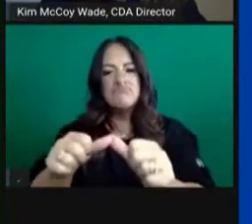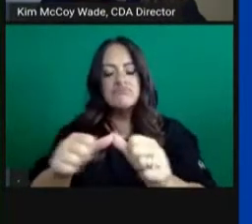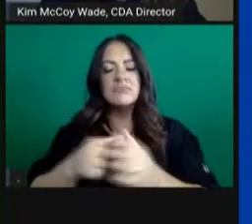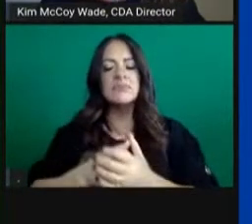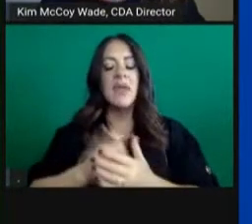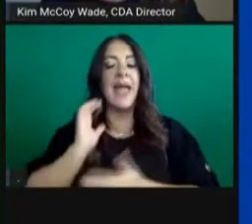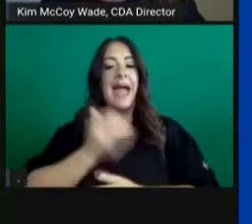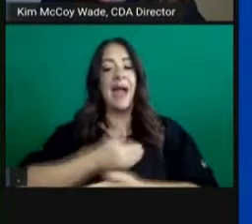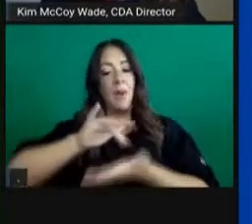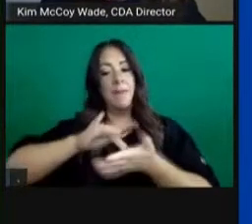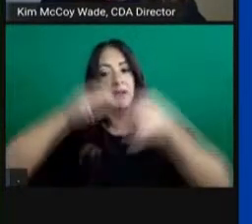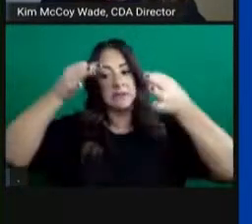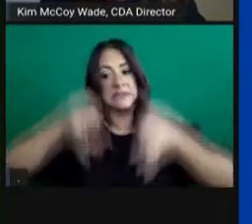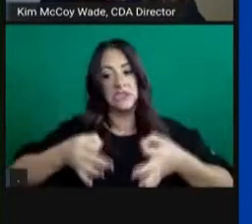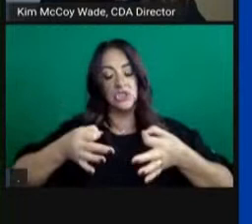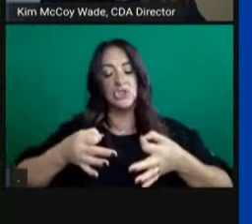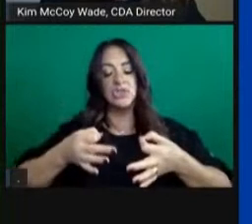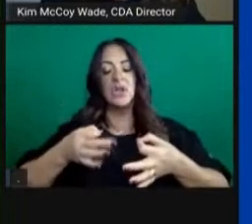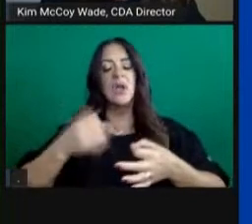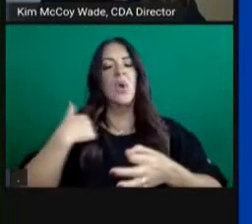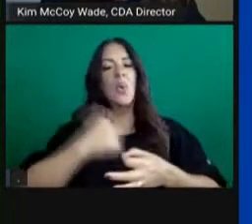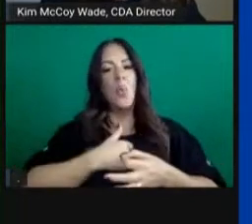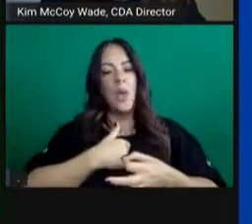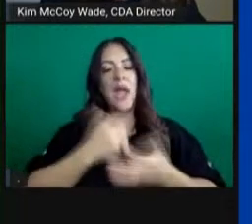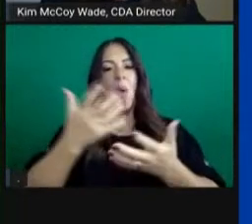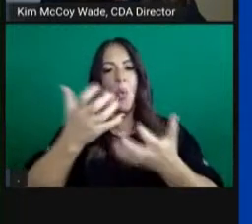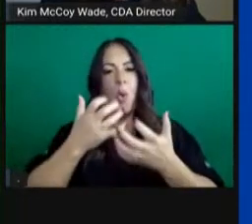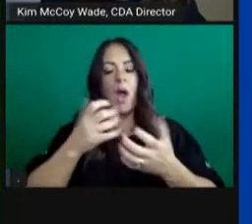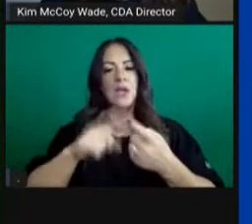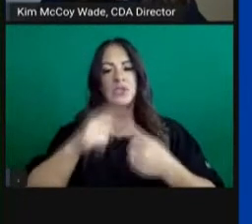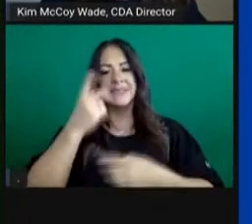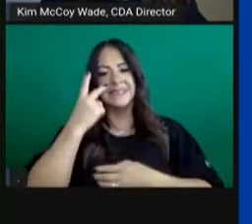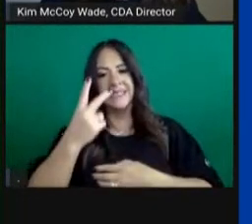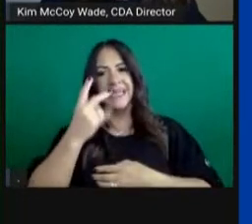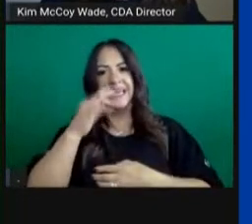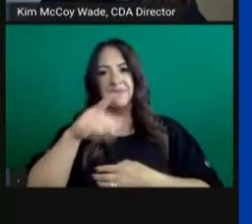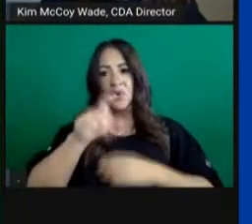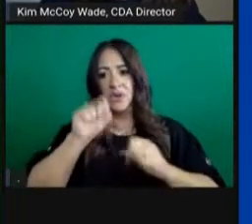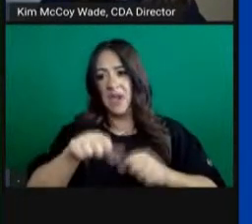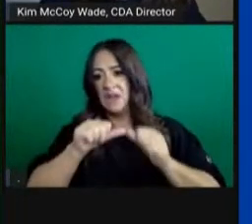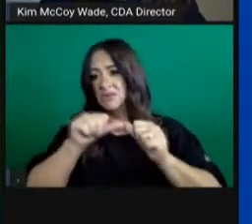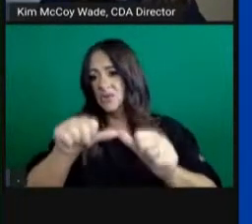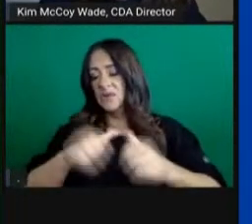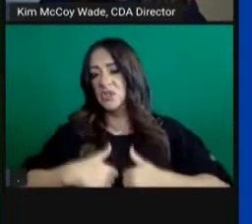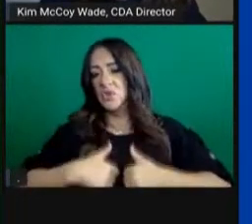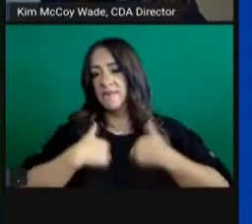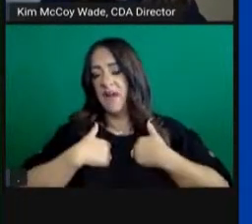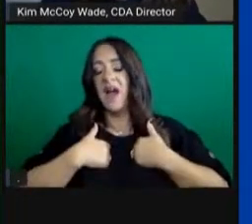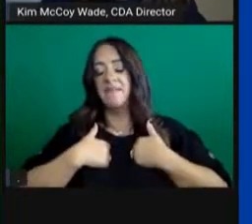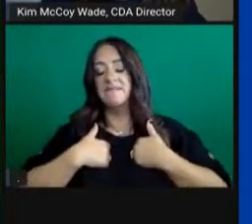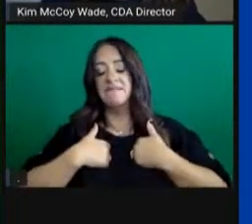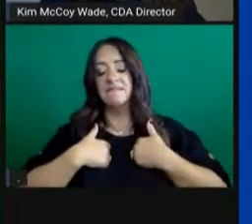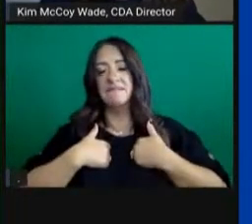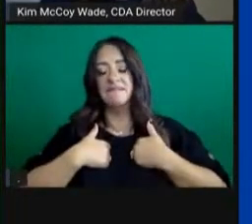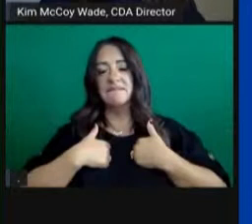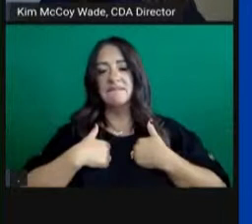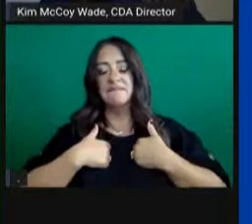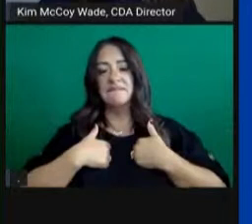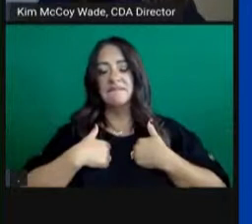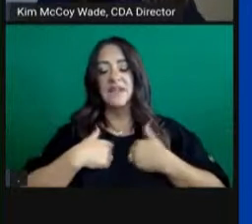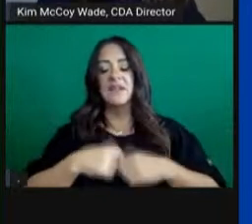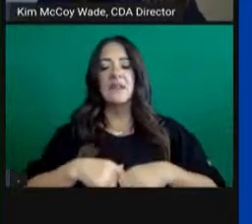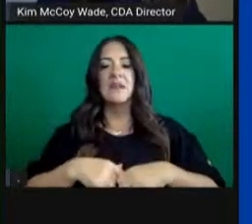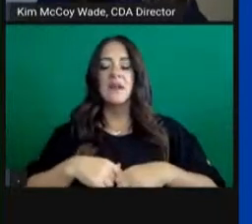primarily are grounded in the likelihood of surviving in the near term. That is the appropriate basis for these decisions. These other